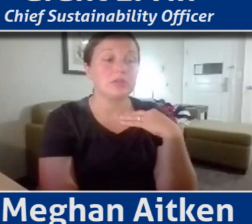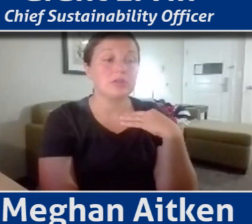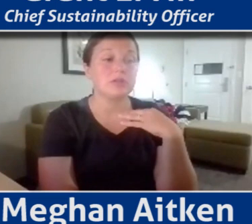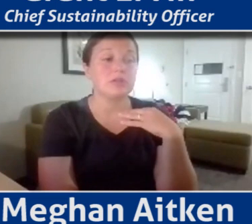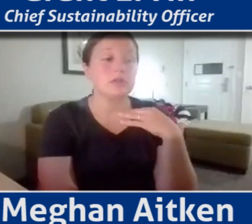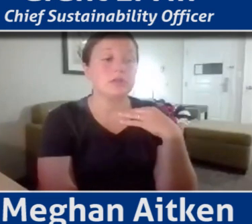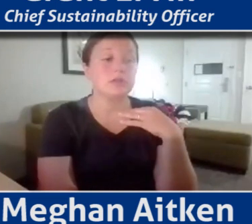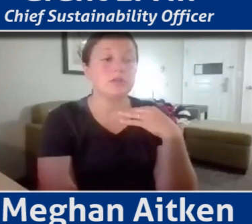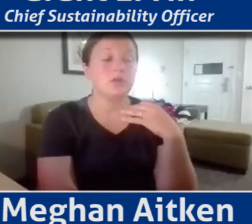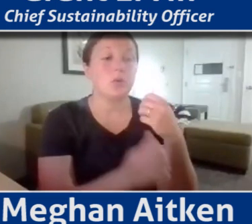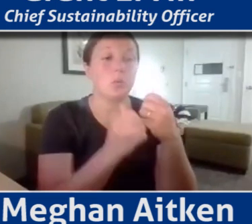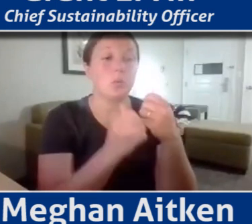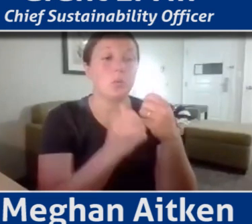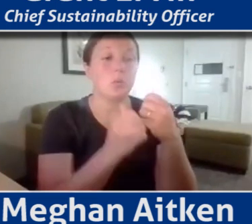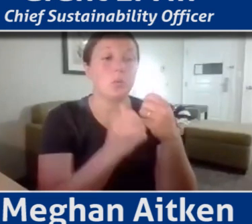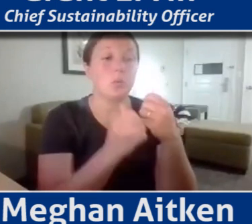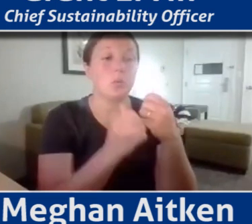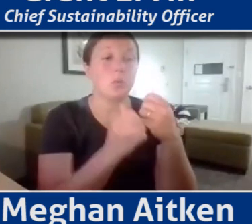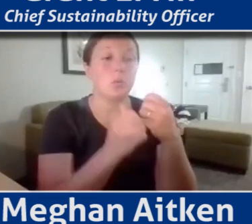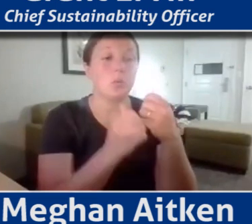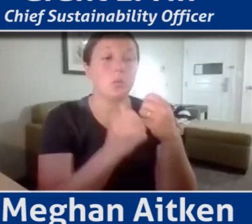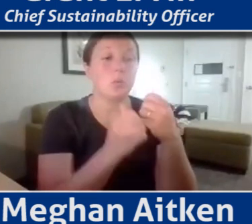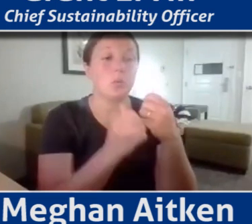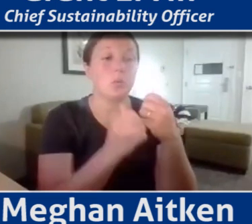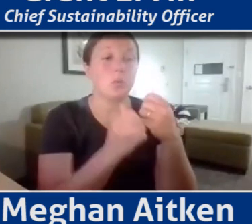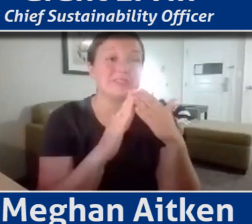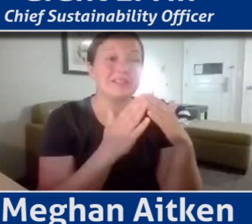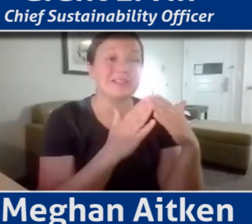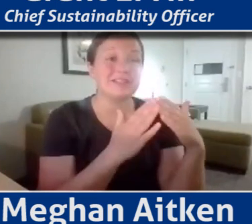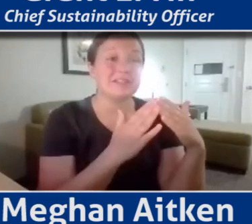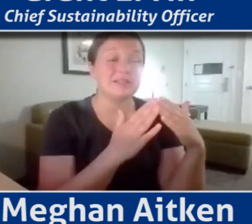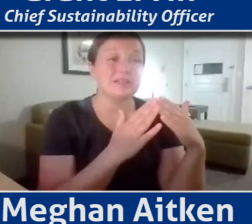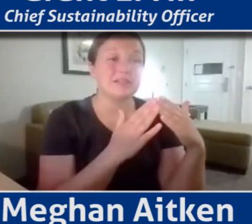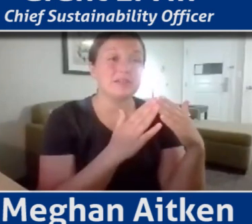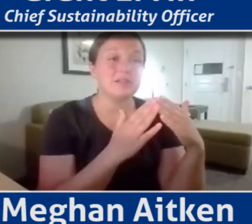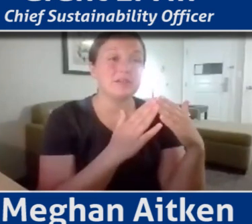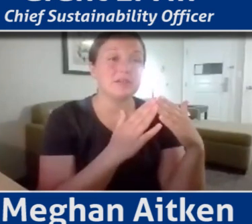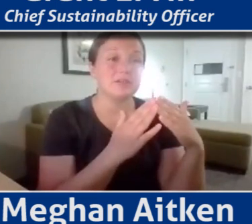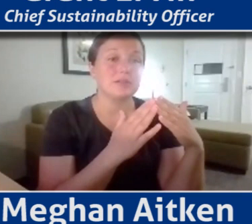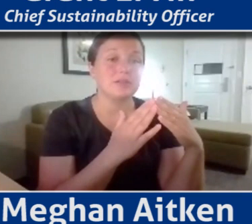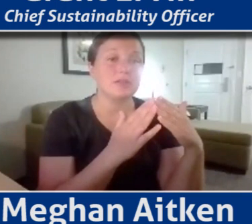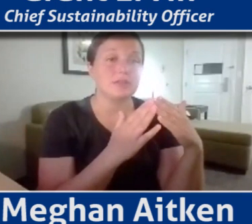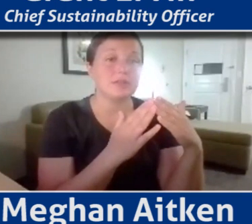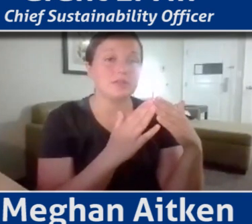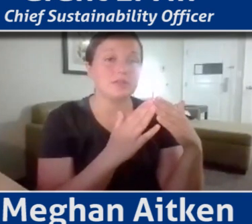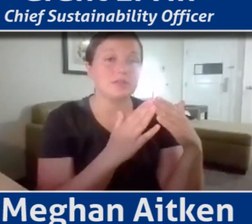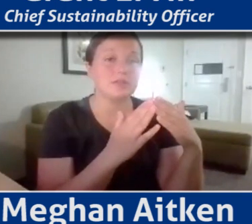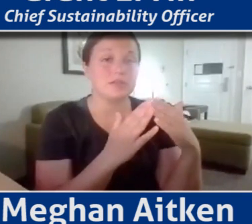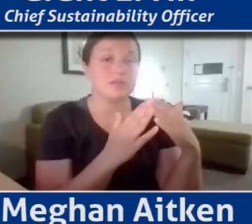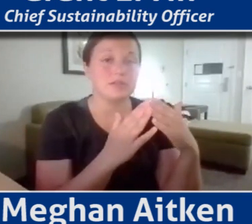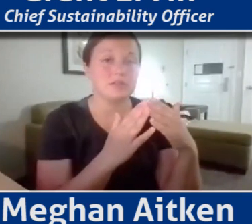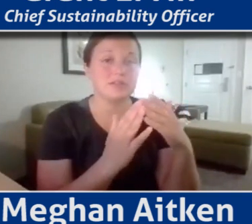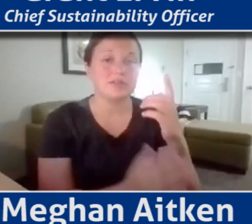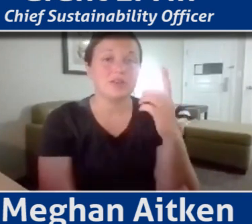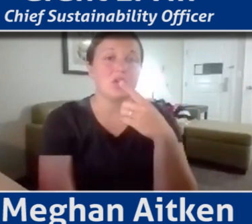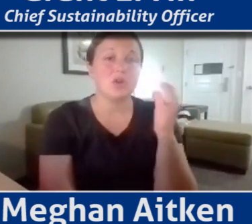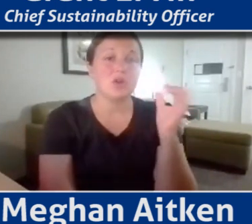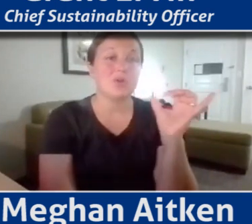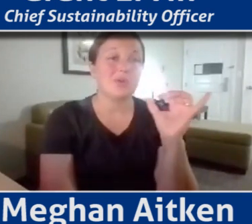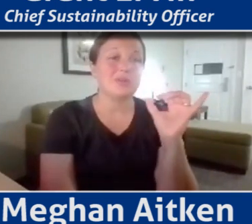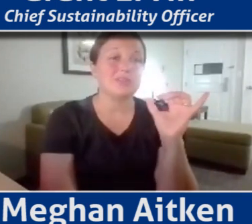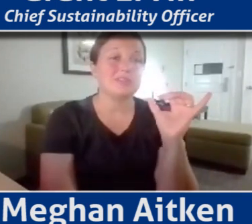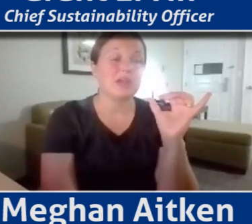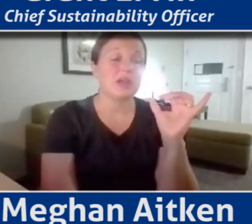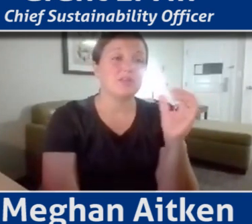that being done here in the U S several cities have now started to take the mantle to say, Hey, what does this really look like at the local level? And then